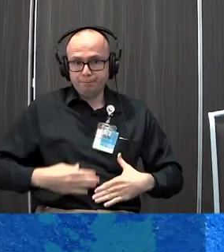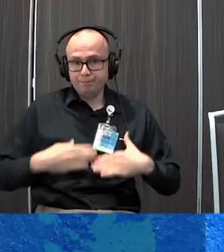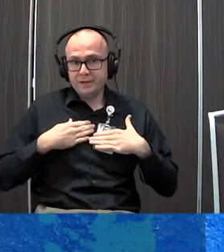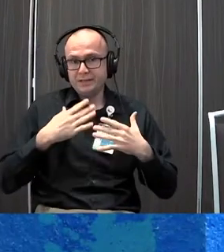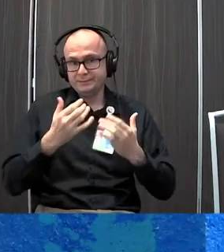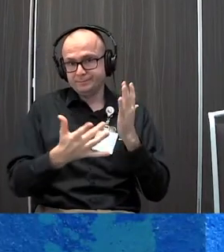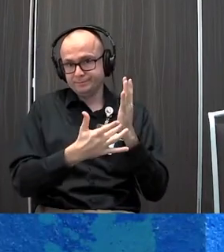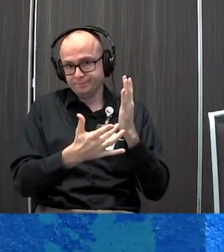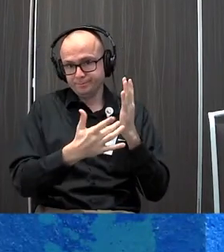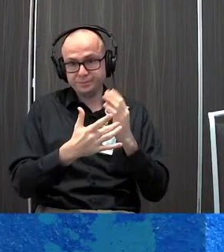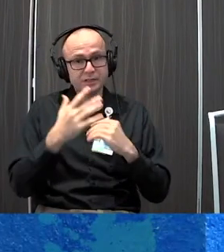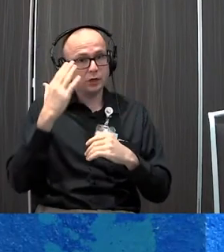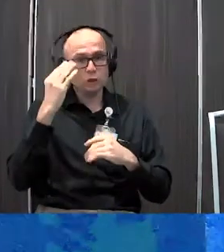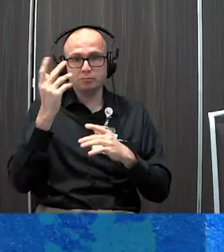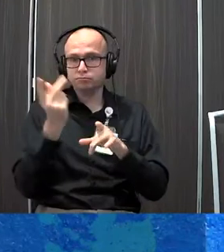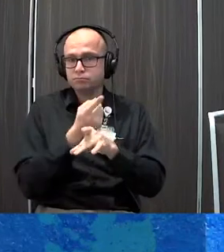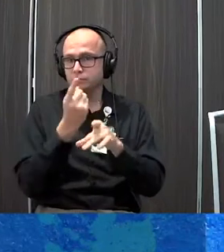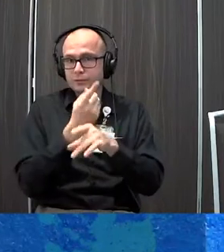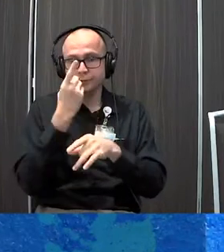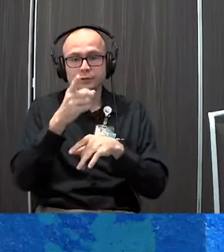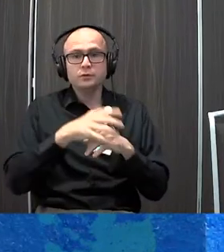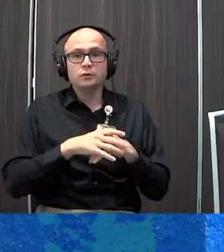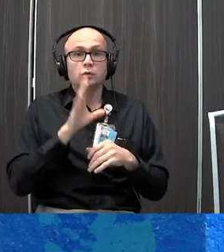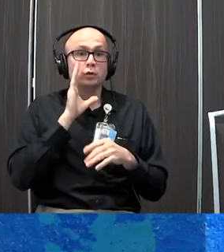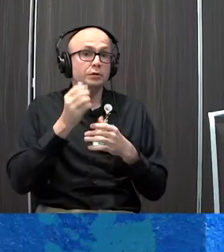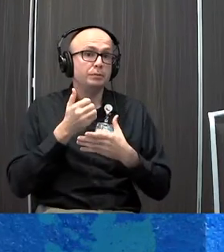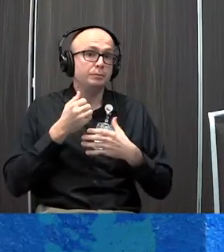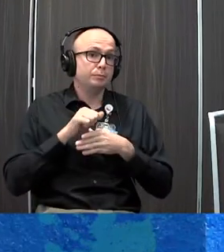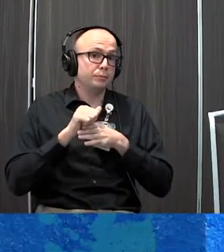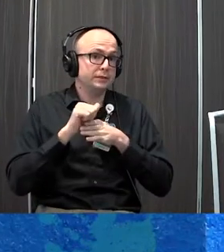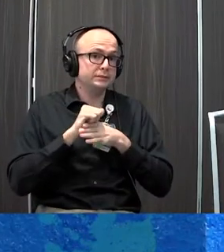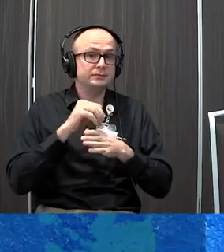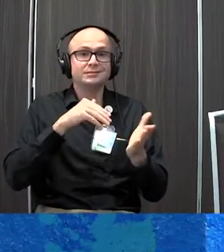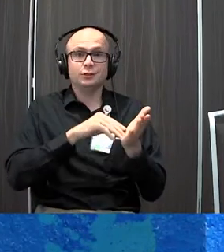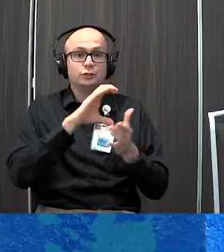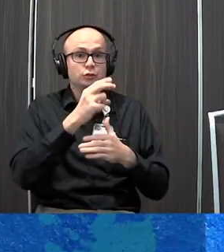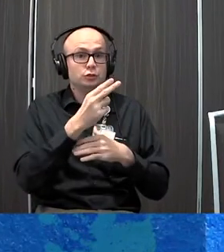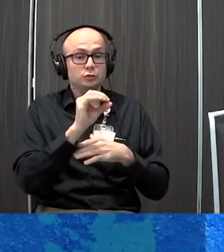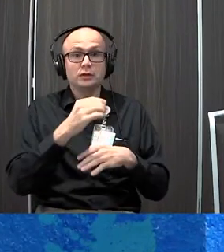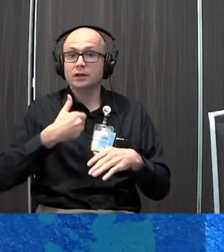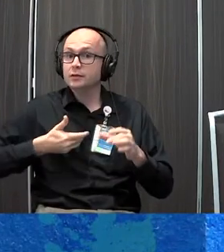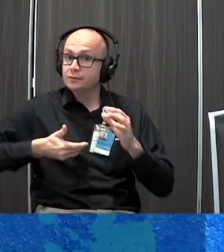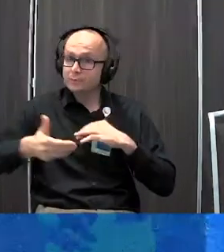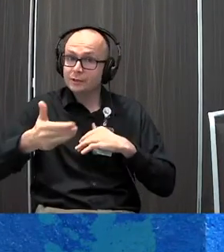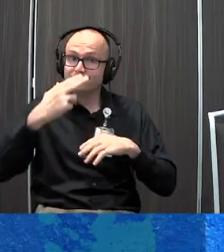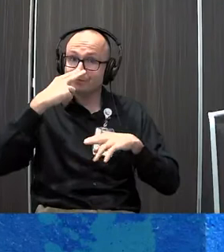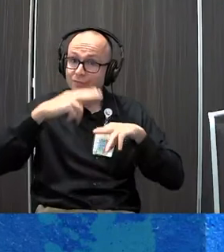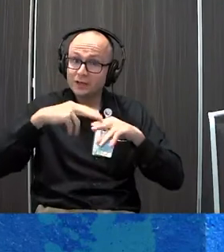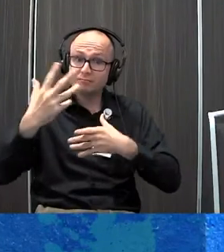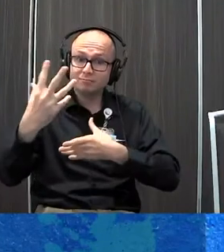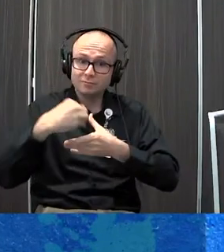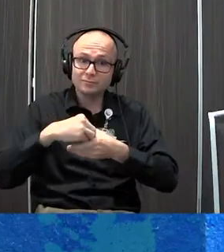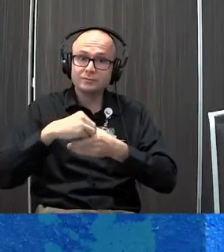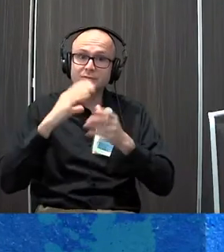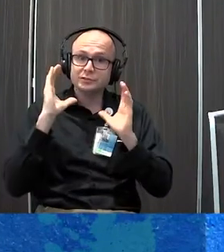hope, some really practical techniques today. And we're actually going to practice some of these today. So as Dr. Chu said, I invite you to have some fun, participate,